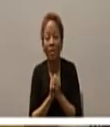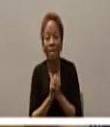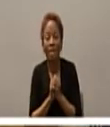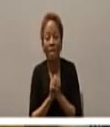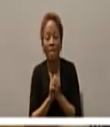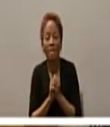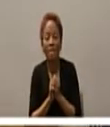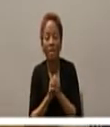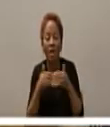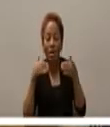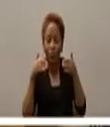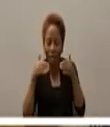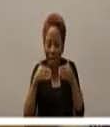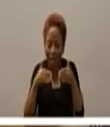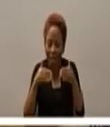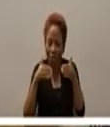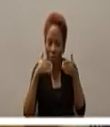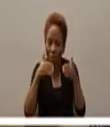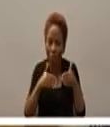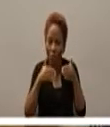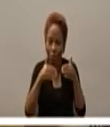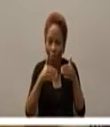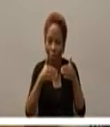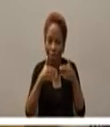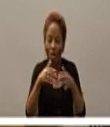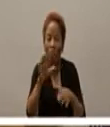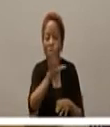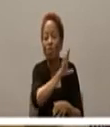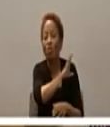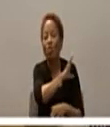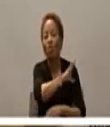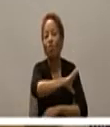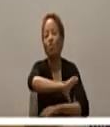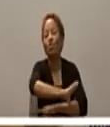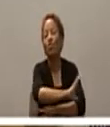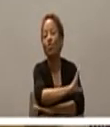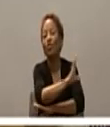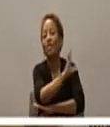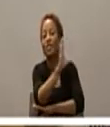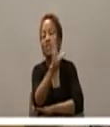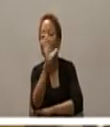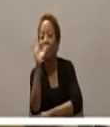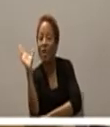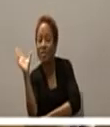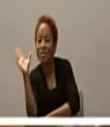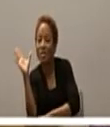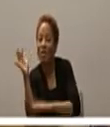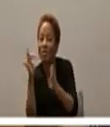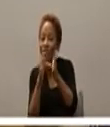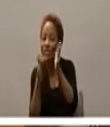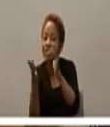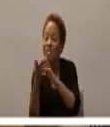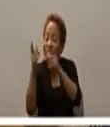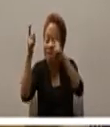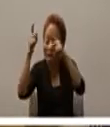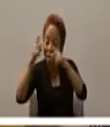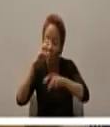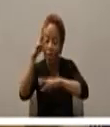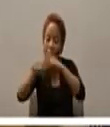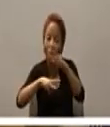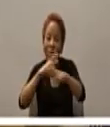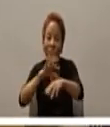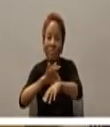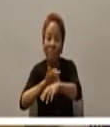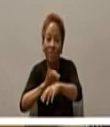to this great feast historic feast Christ taking on our human nature showing us the importance of who we are